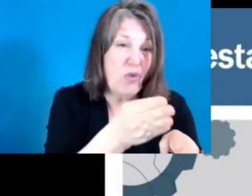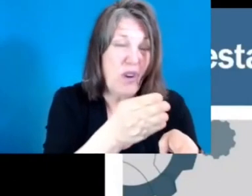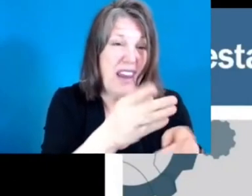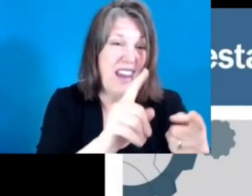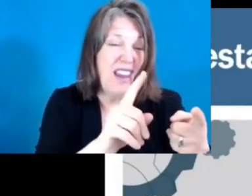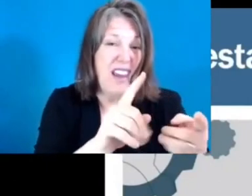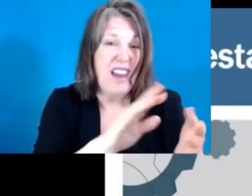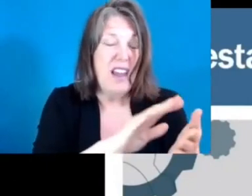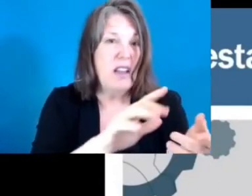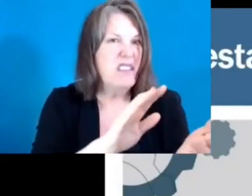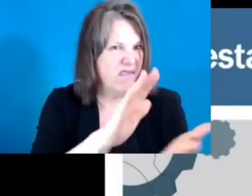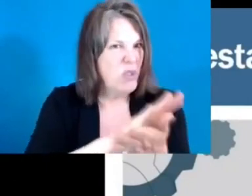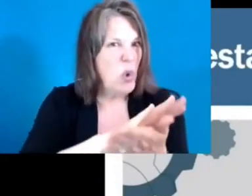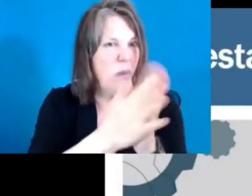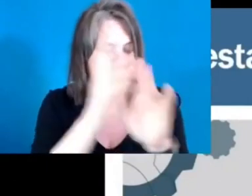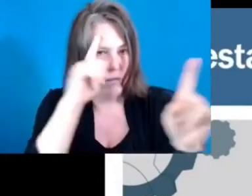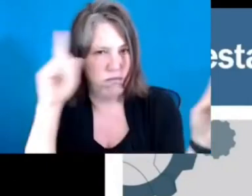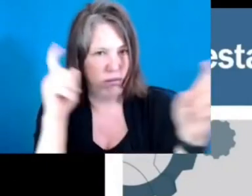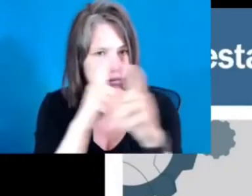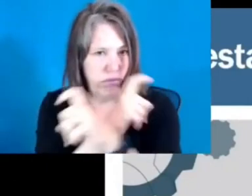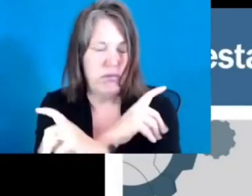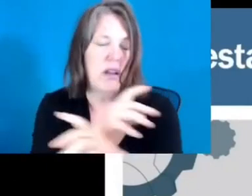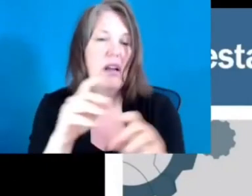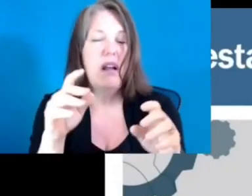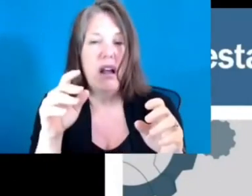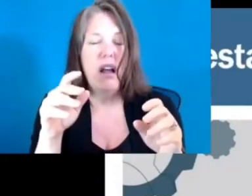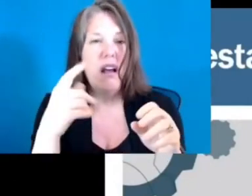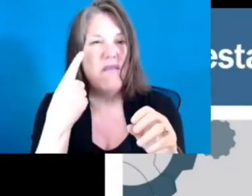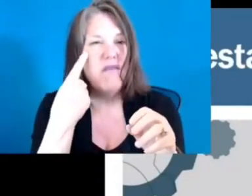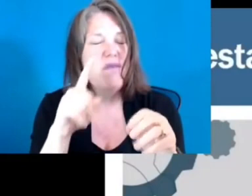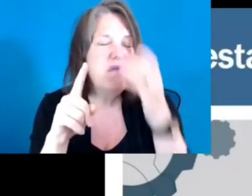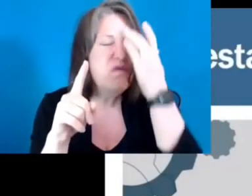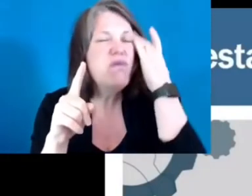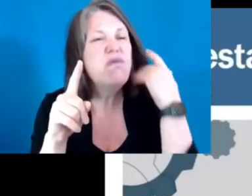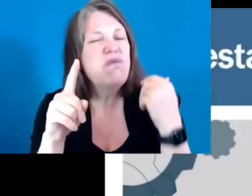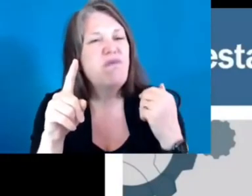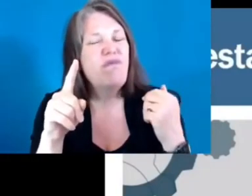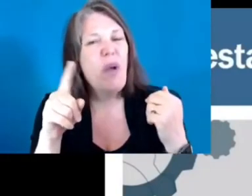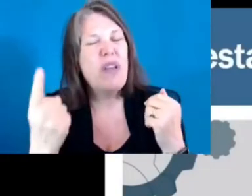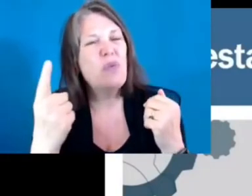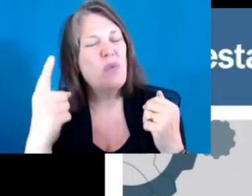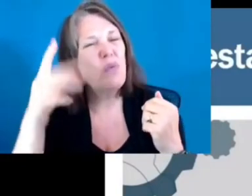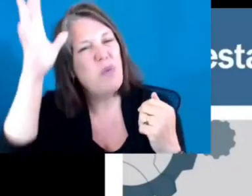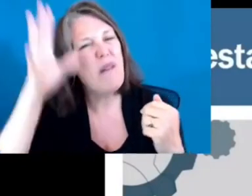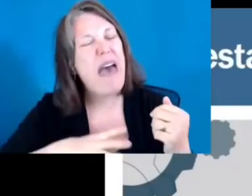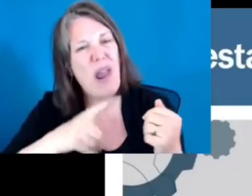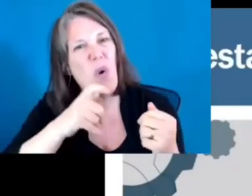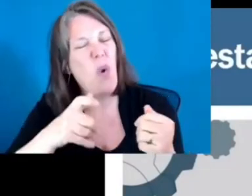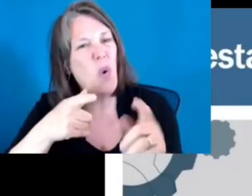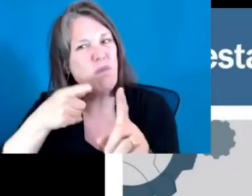theorist who kind of spoke to bureaucracies noted, bureaucracies are perfected to the extent that they are